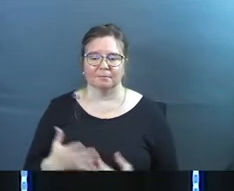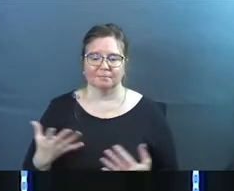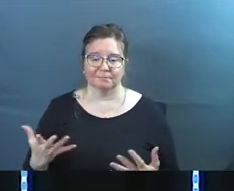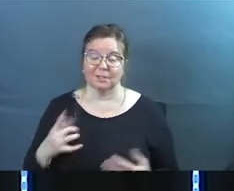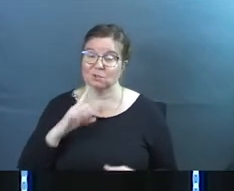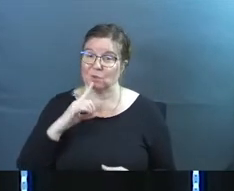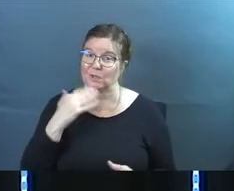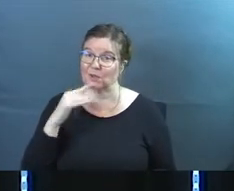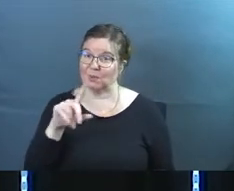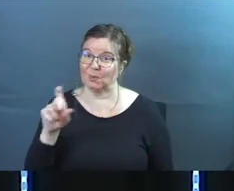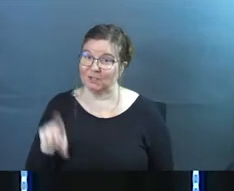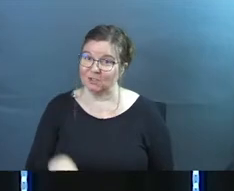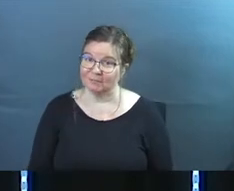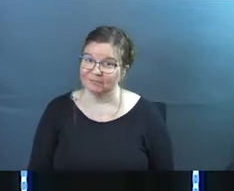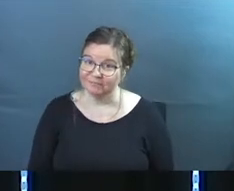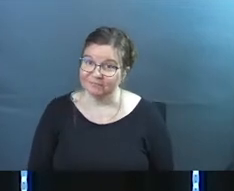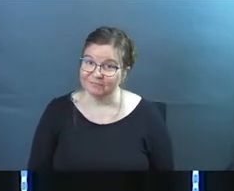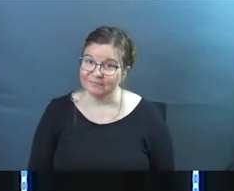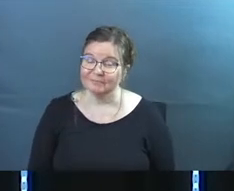It's a really good question.